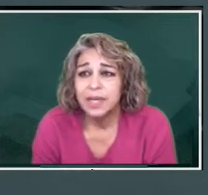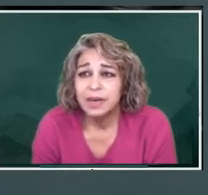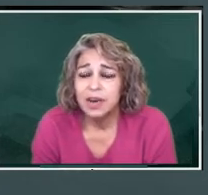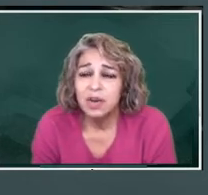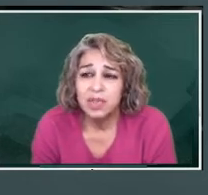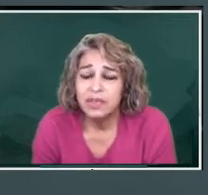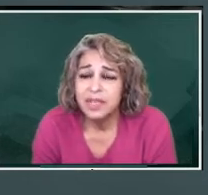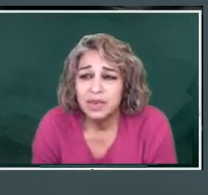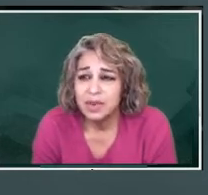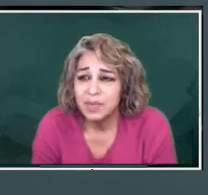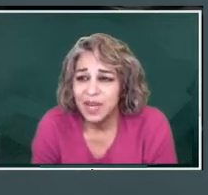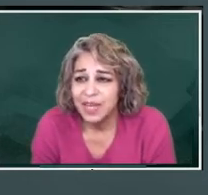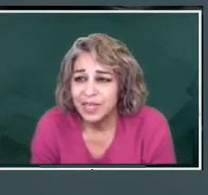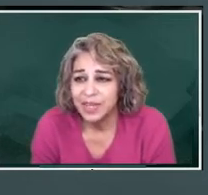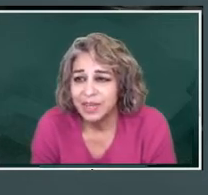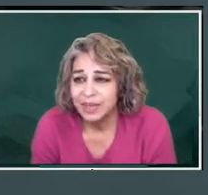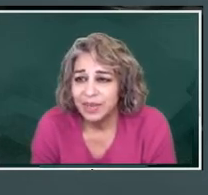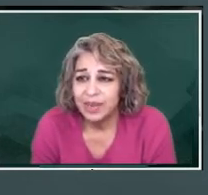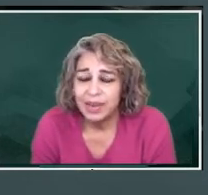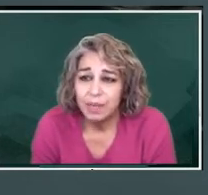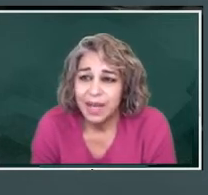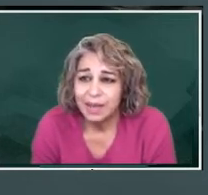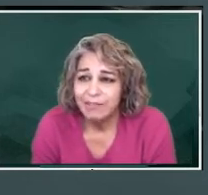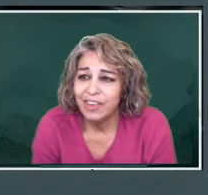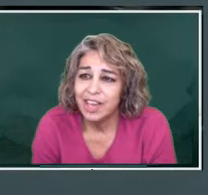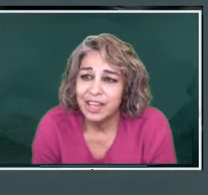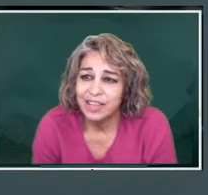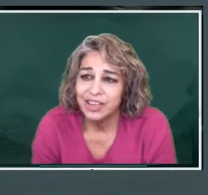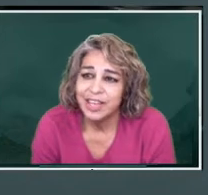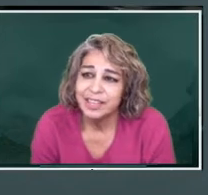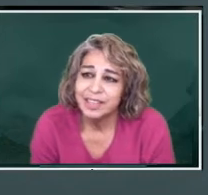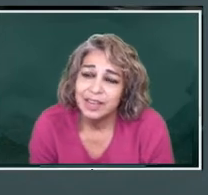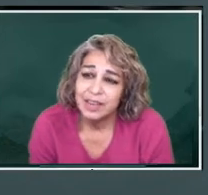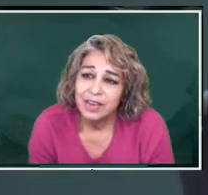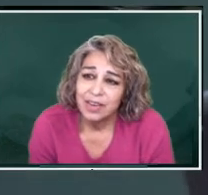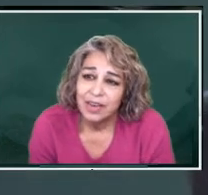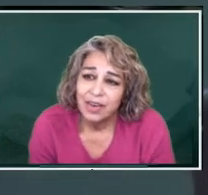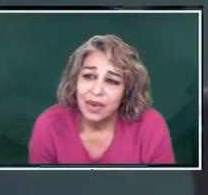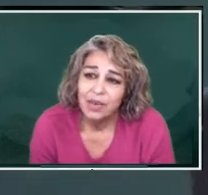But no, there is no communication via internet.